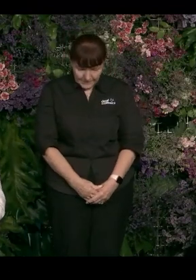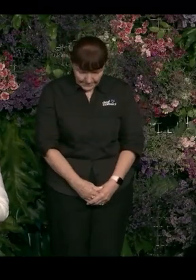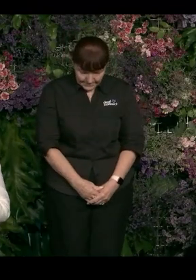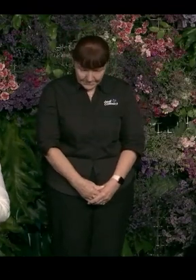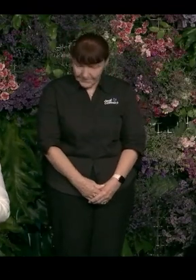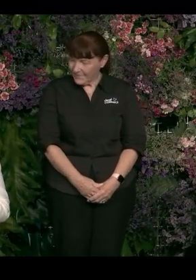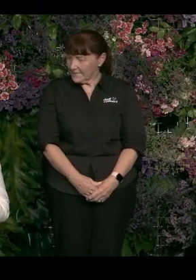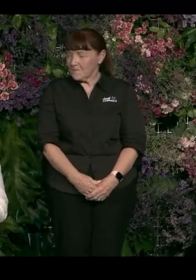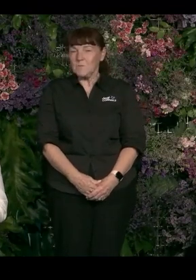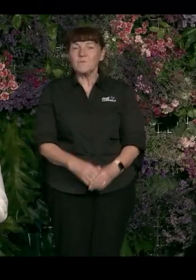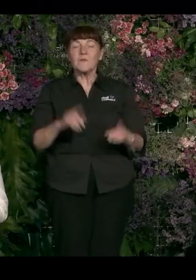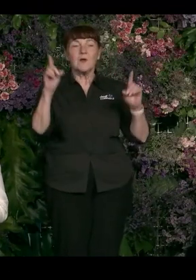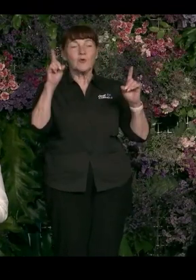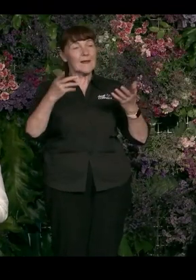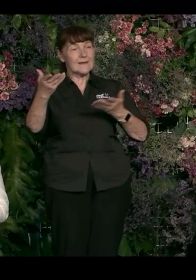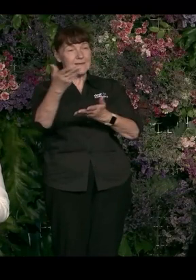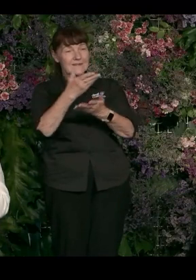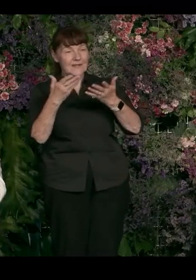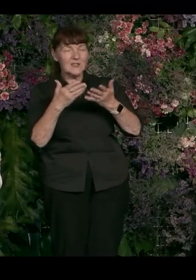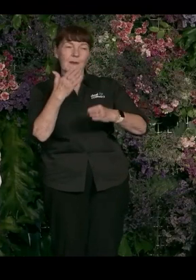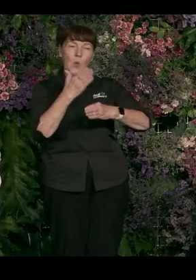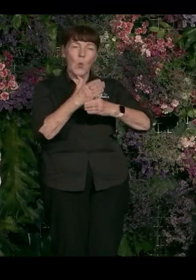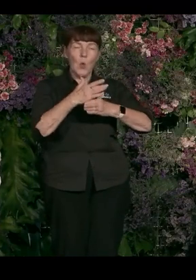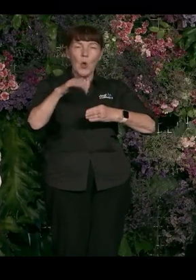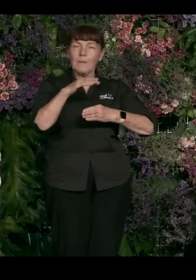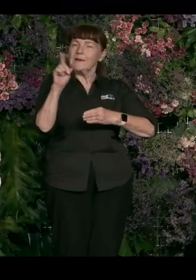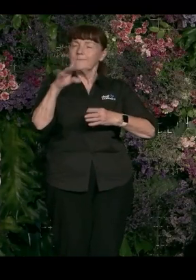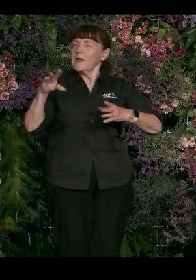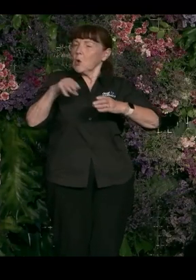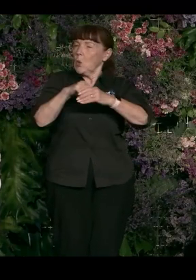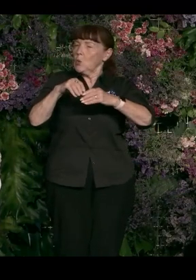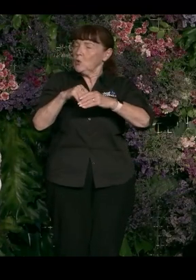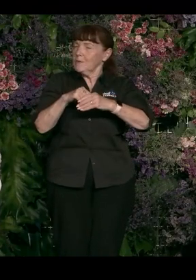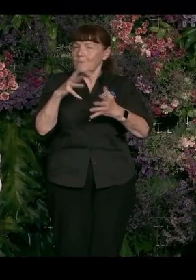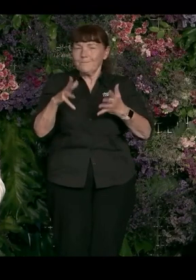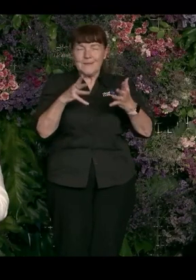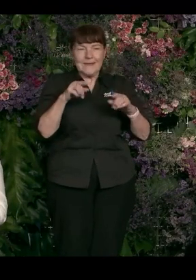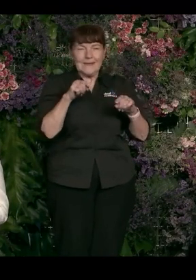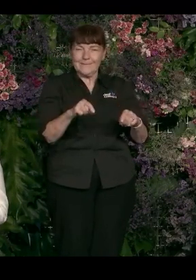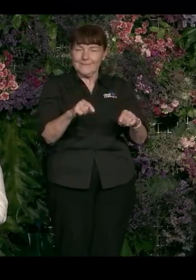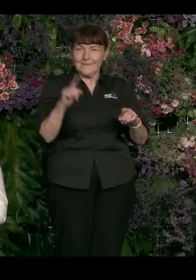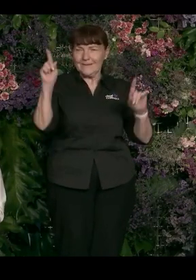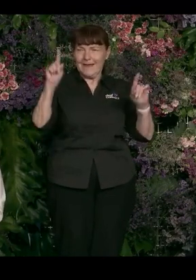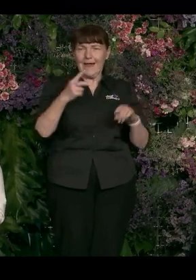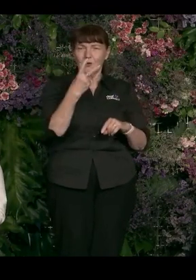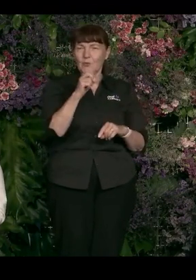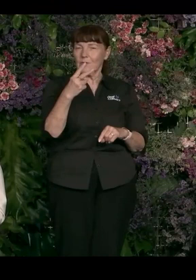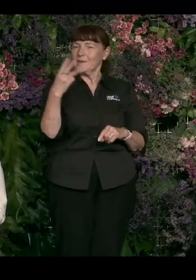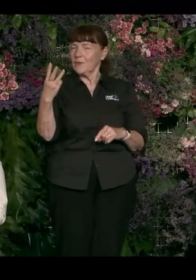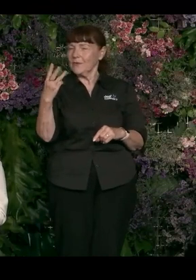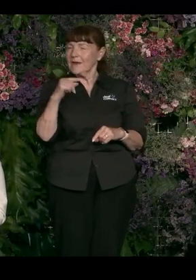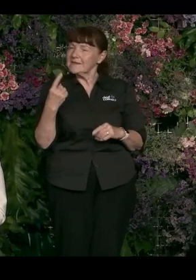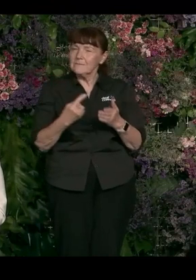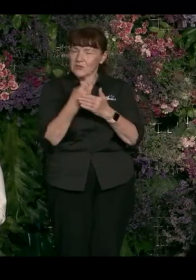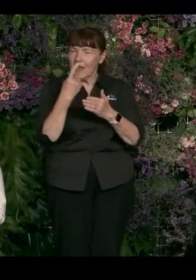So today's discussion is really around workplace inclusion and what that looks like in 2023 and some of the